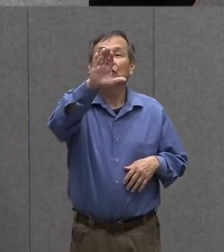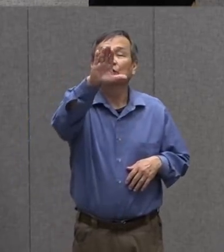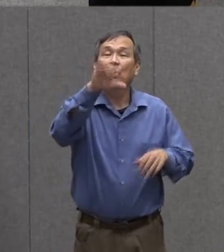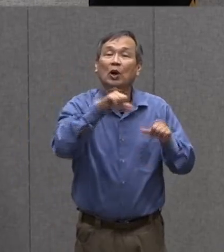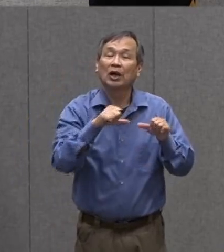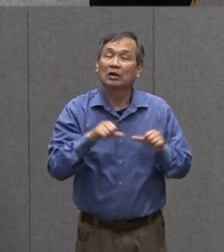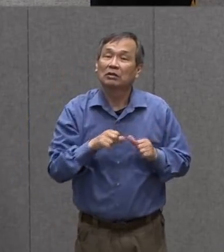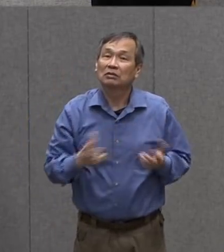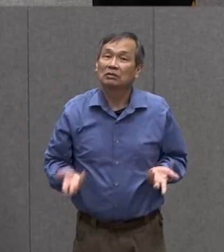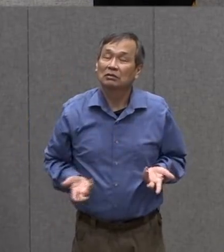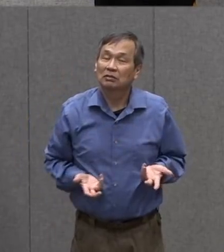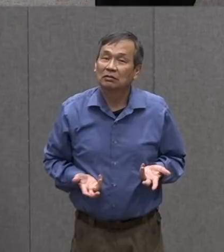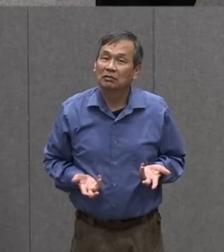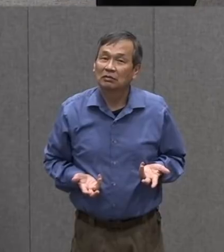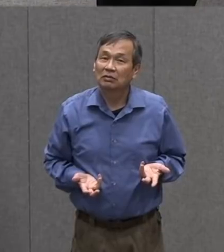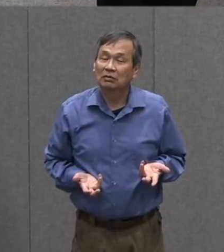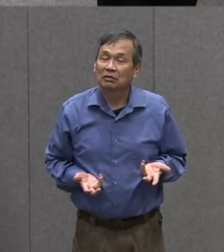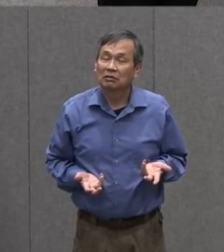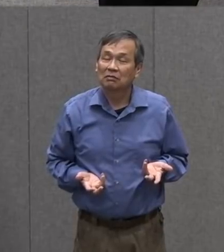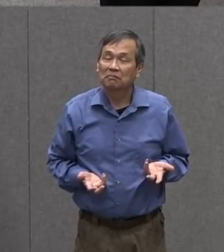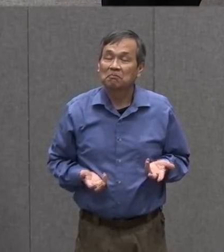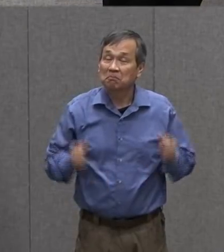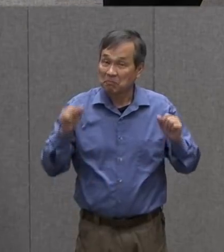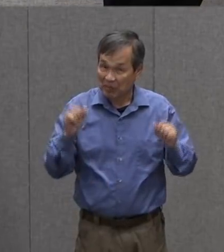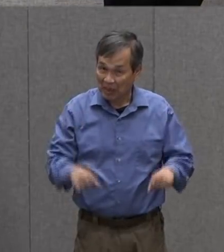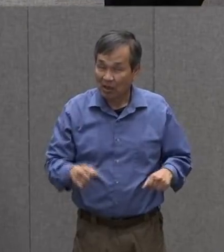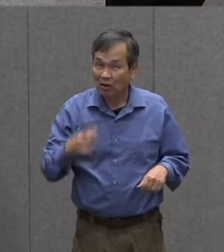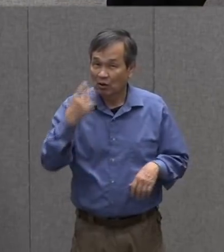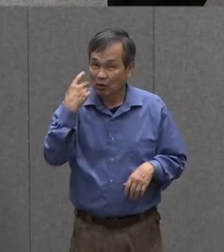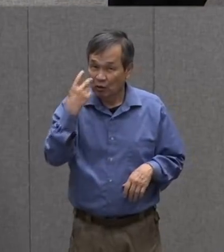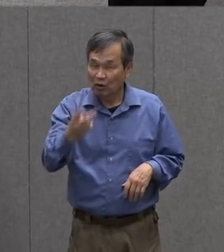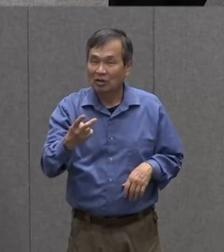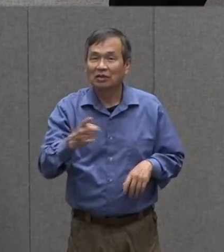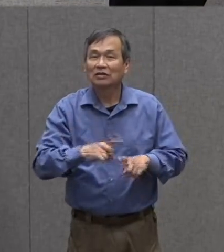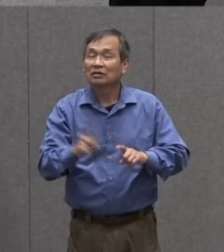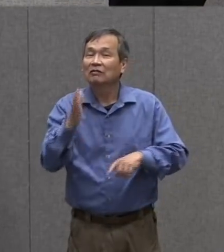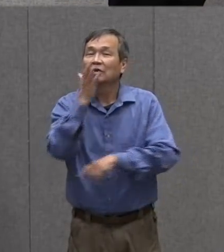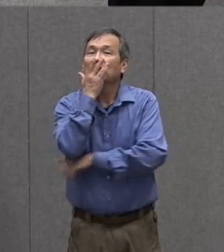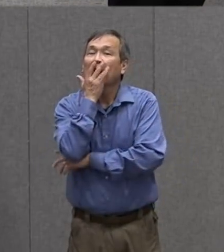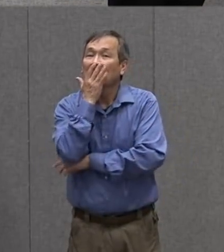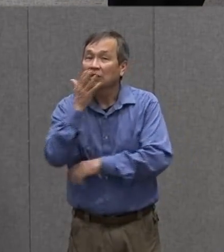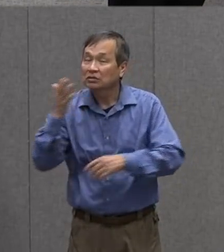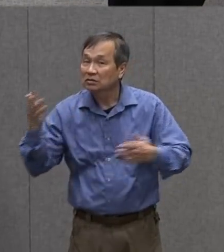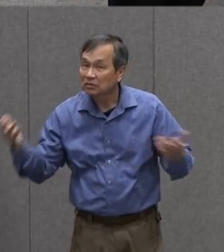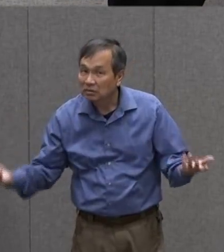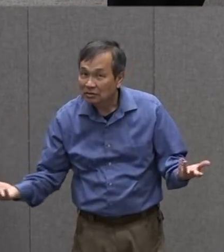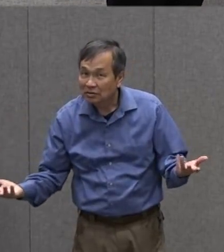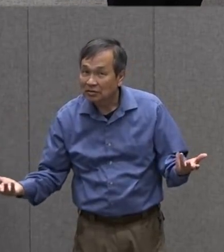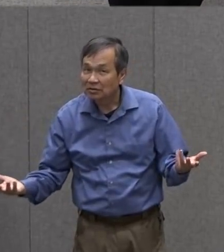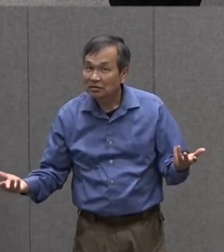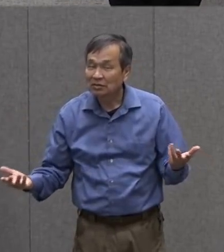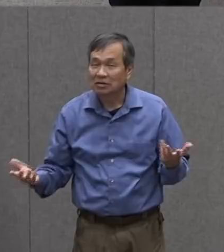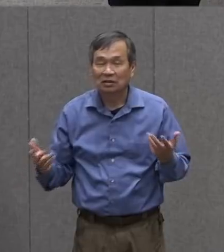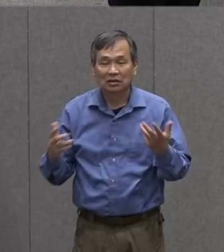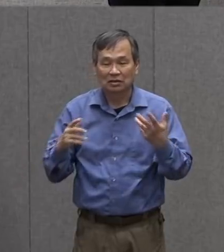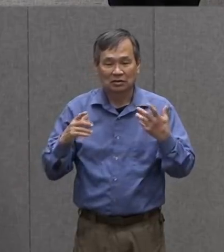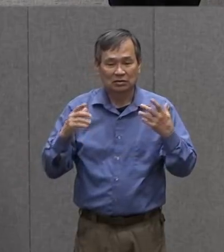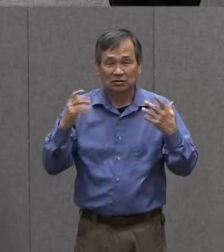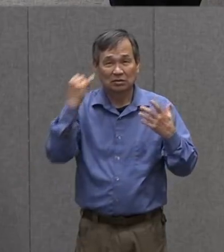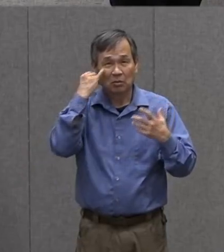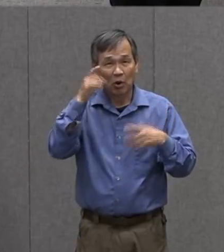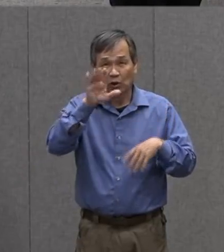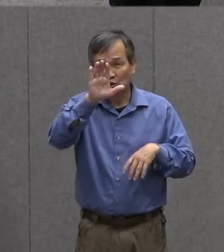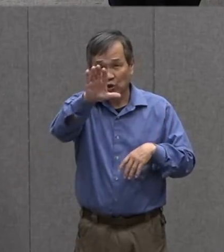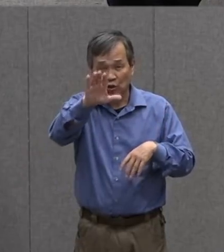maybe i could look at all of the different colors that i see outside what if there's no grass